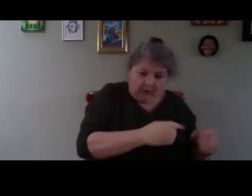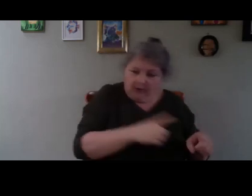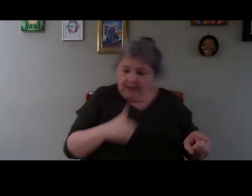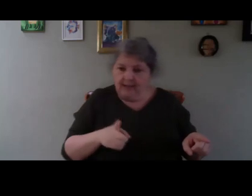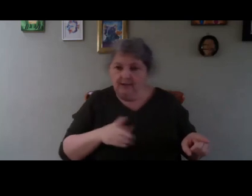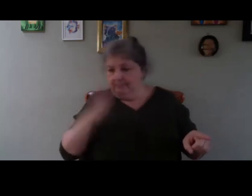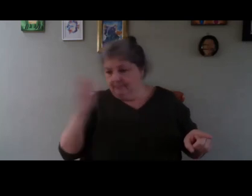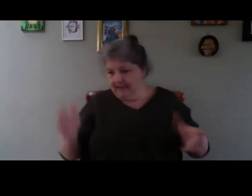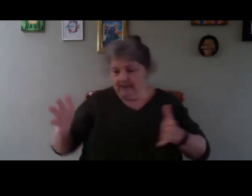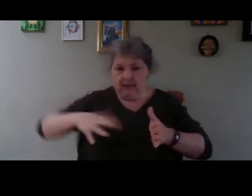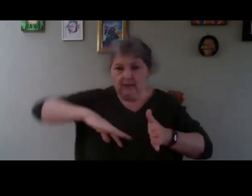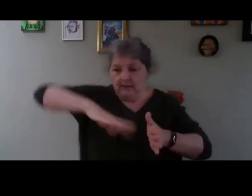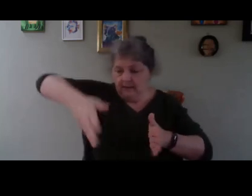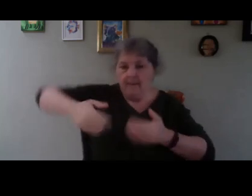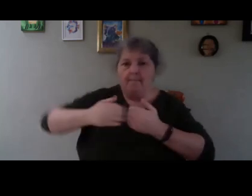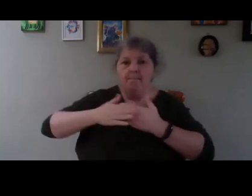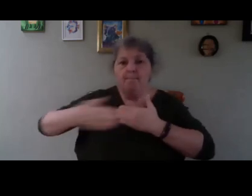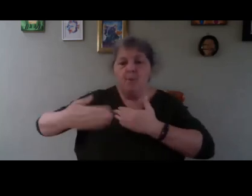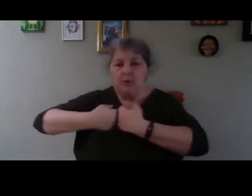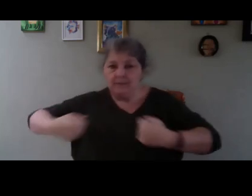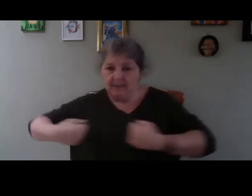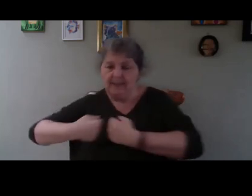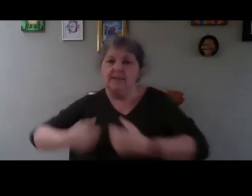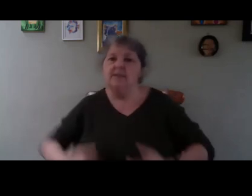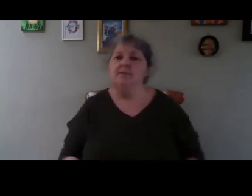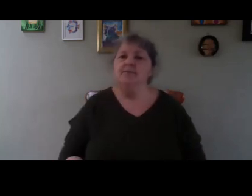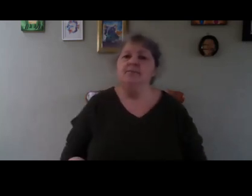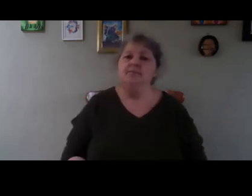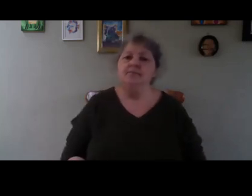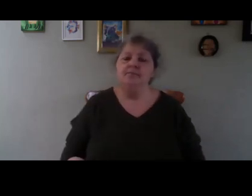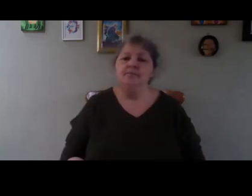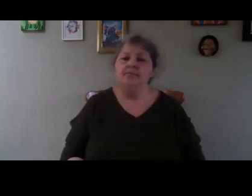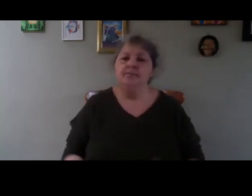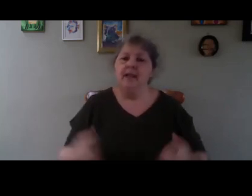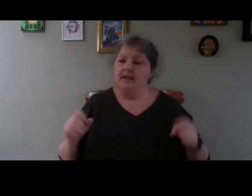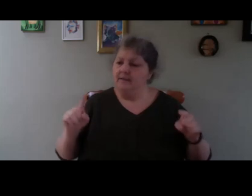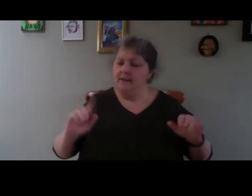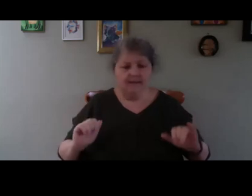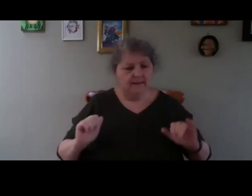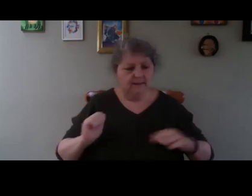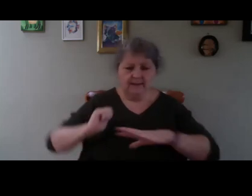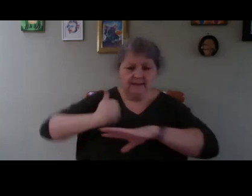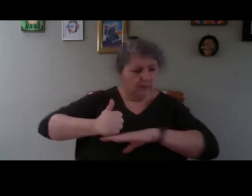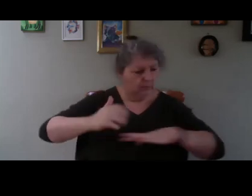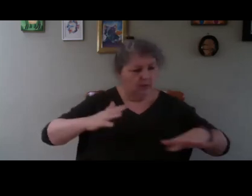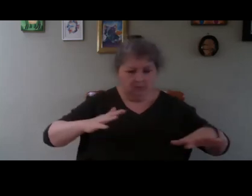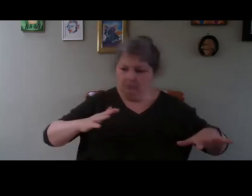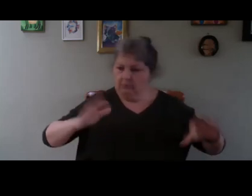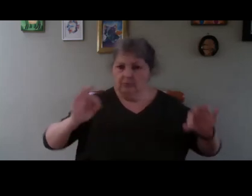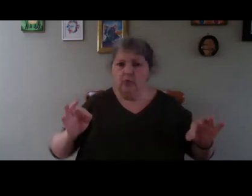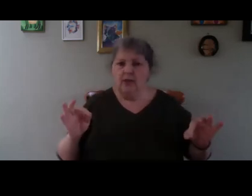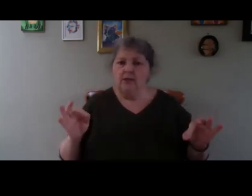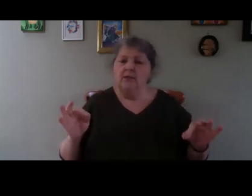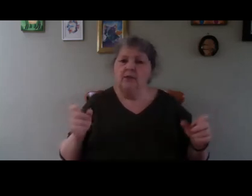if I have minus five minus seven degrees with that setup I stay even so